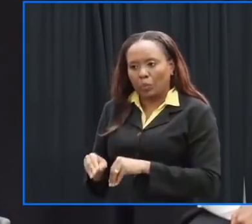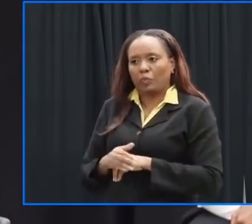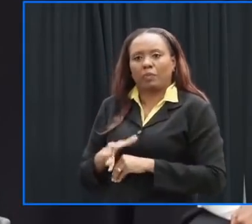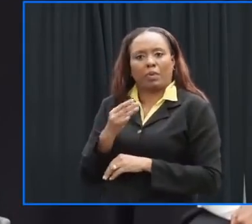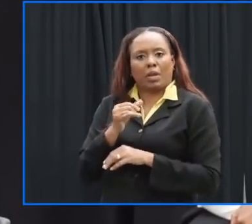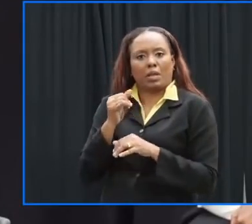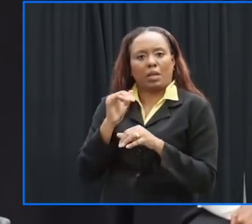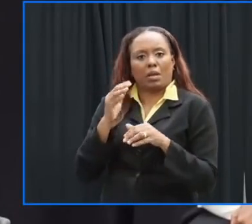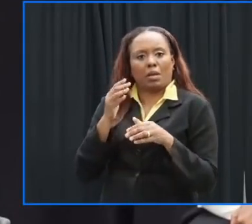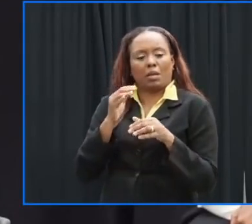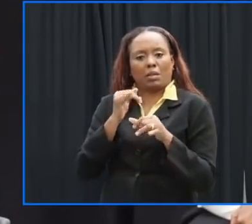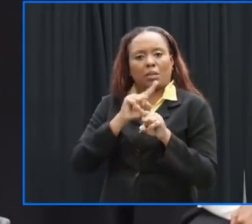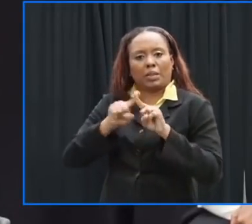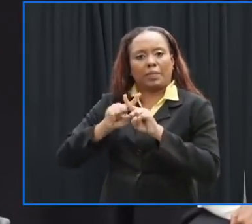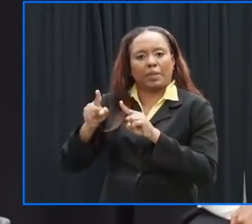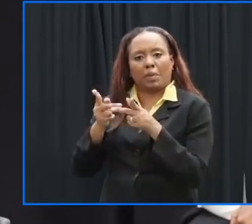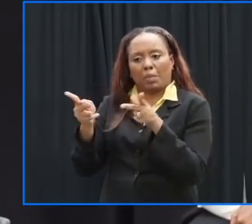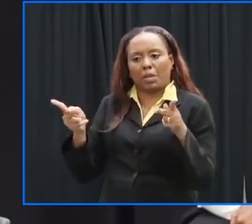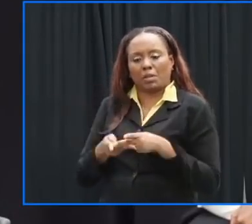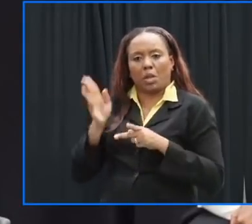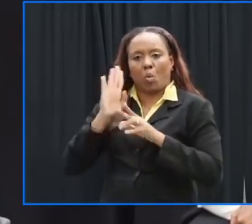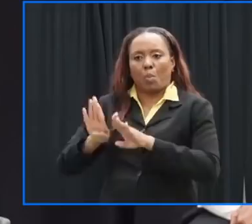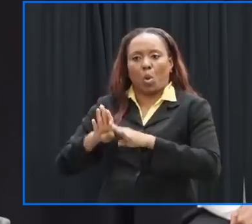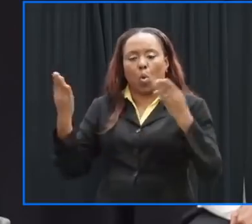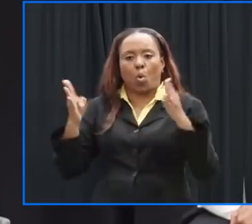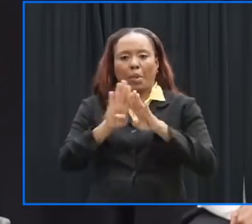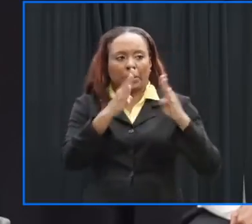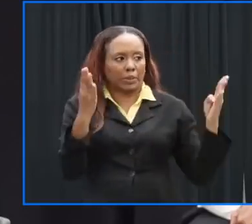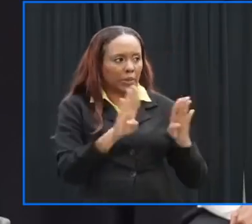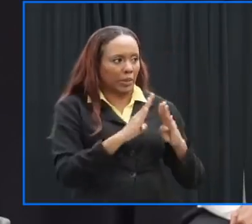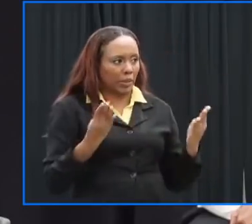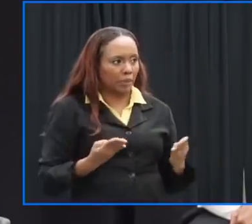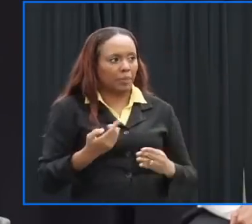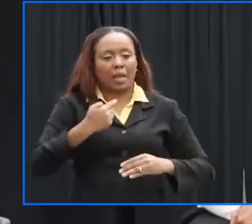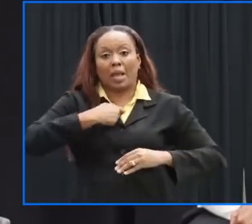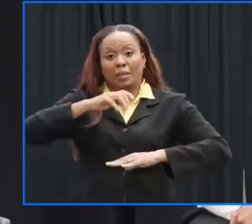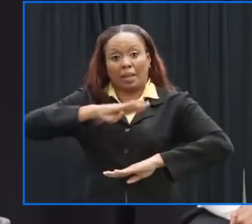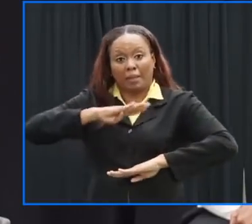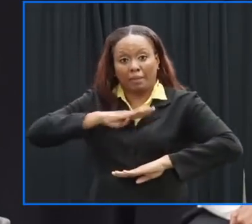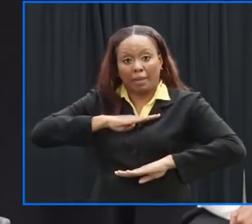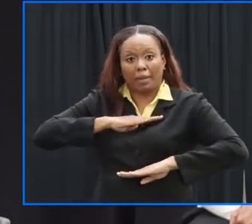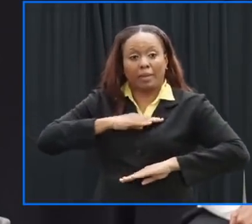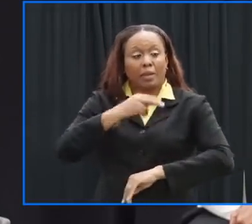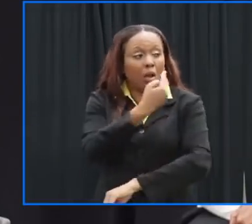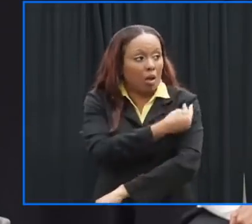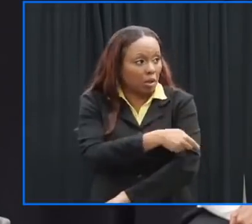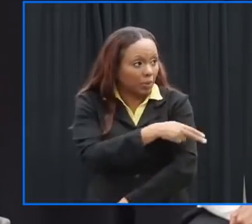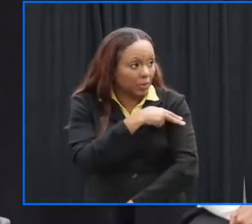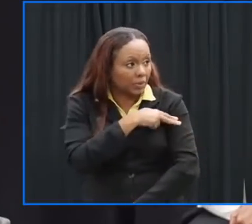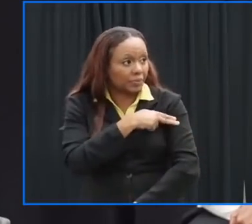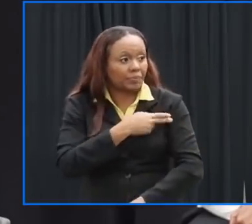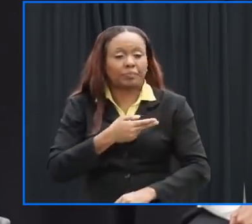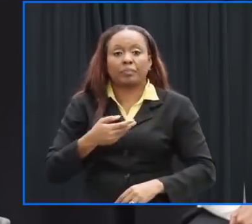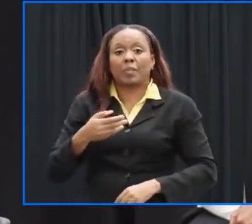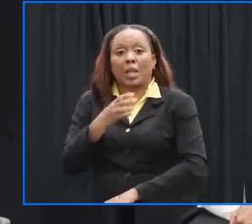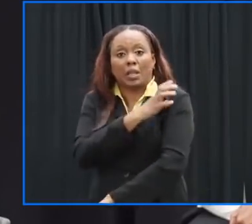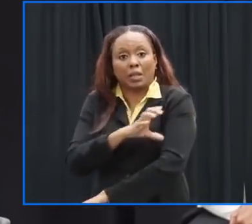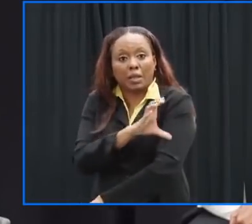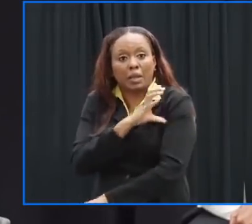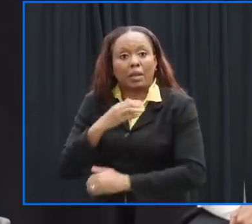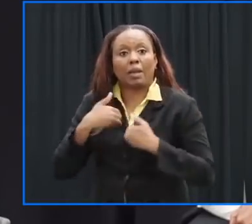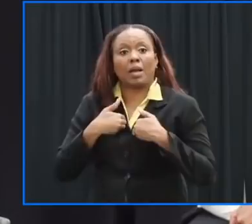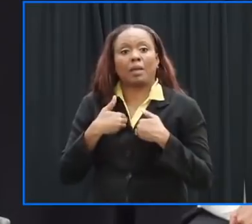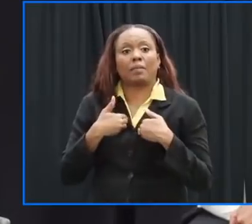institutions that will be open i'm satisfied that the hospital and the key clinics have the requisite amount of support